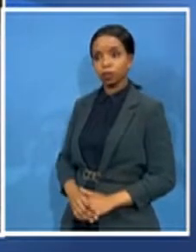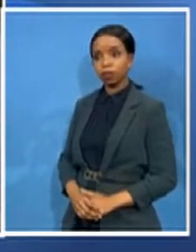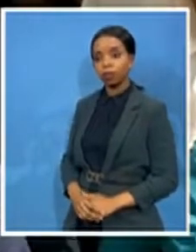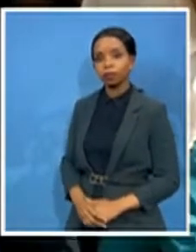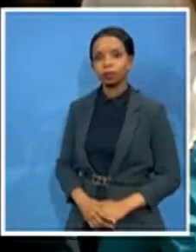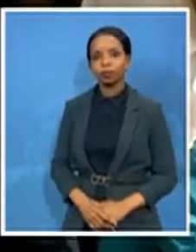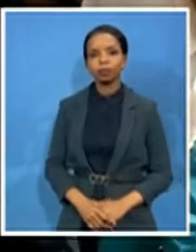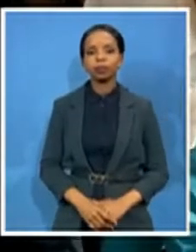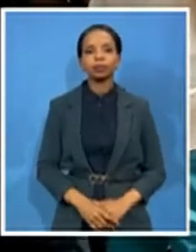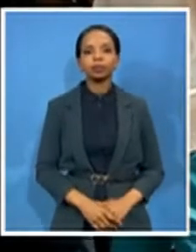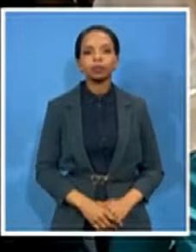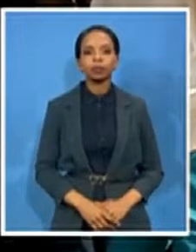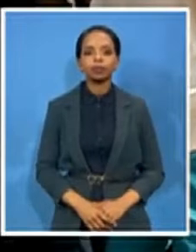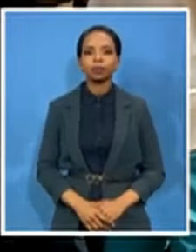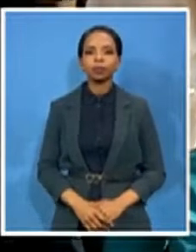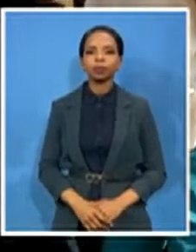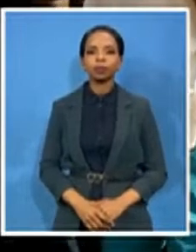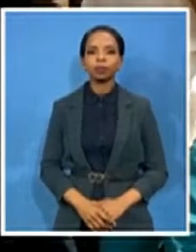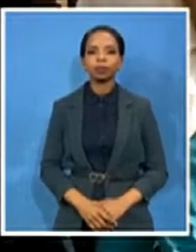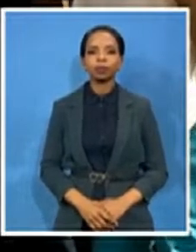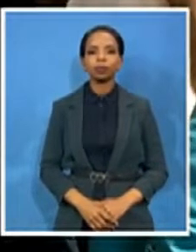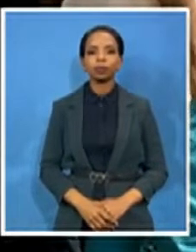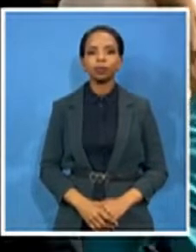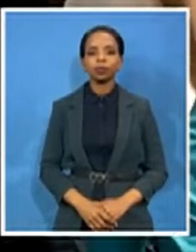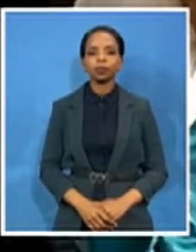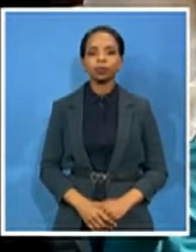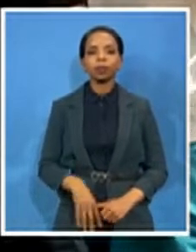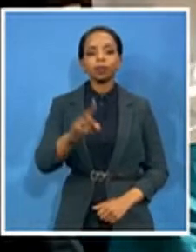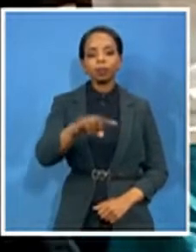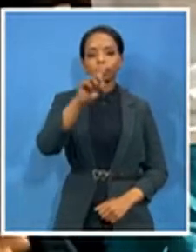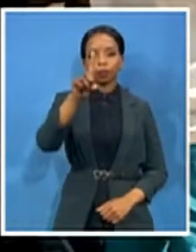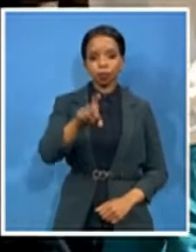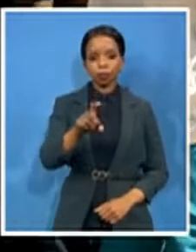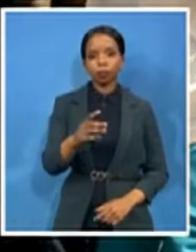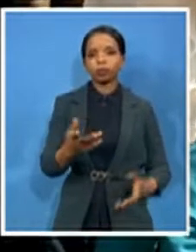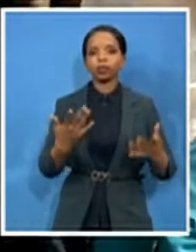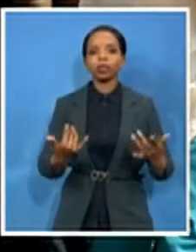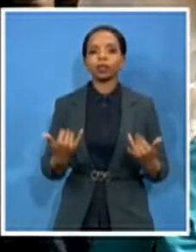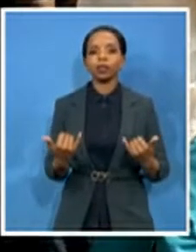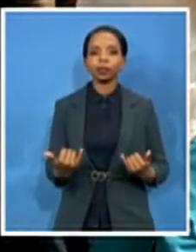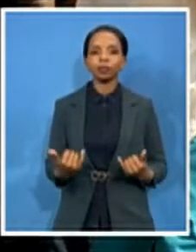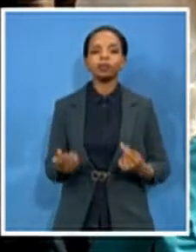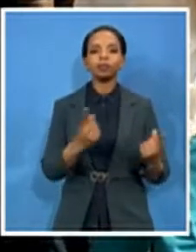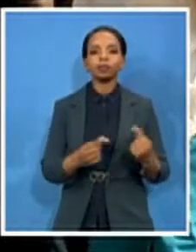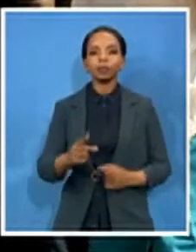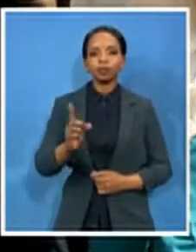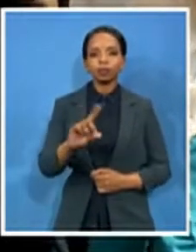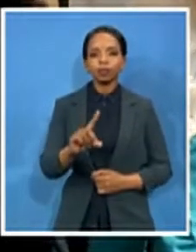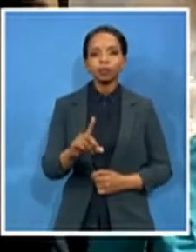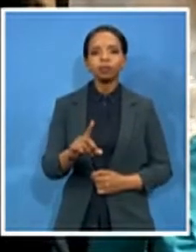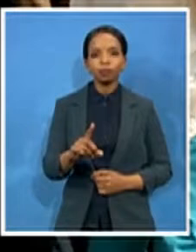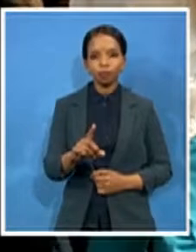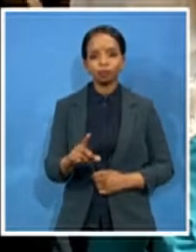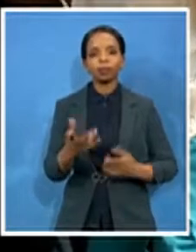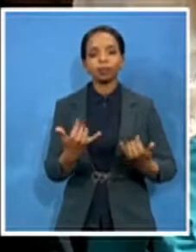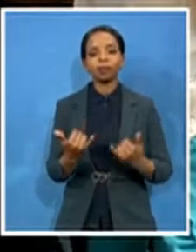good morning and i can just mention then perhaps correct that we are at the provincial department of health